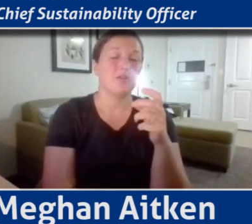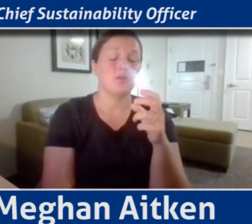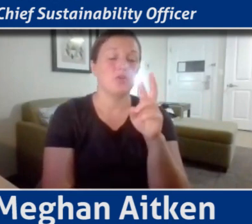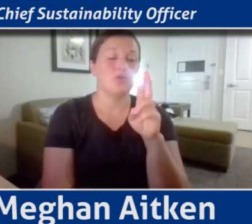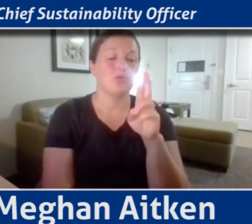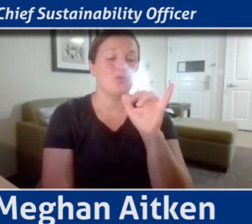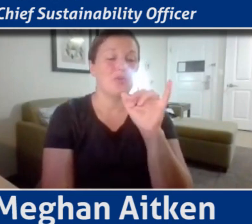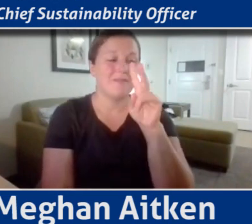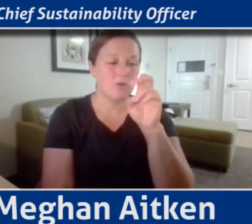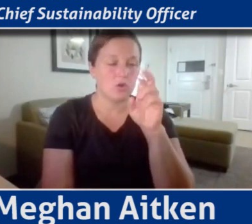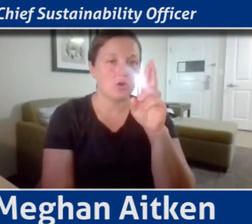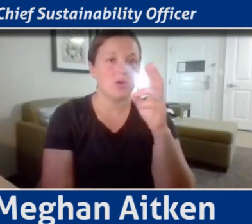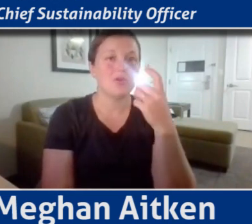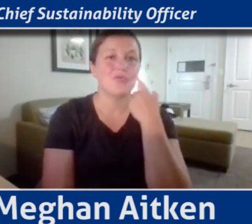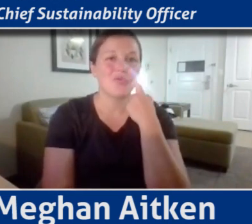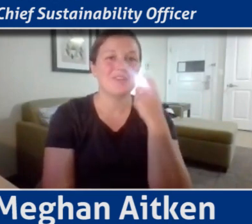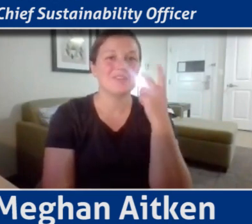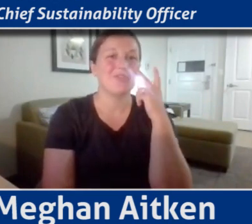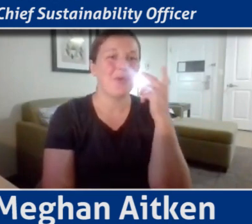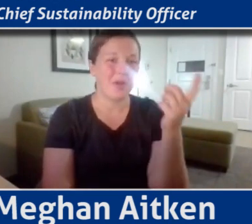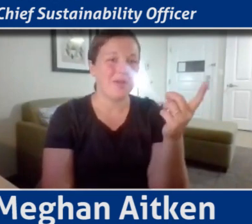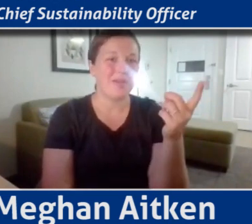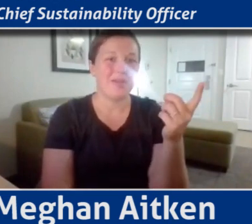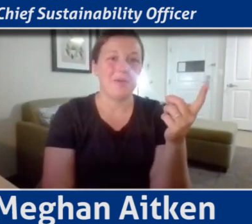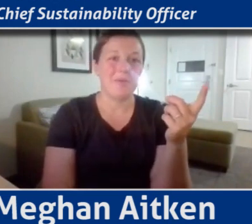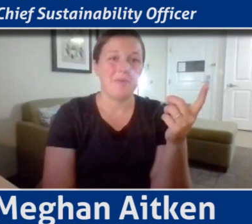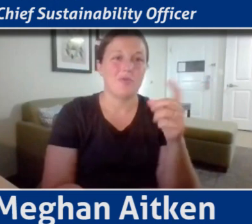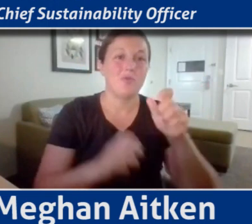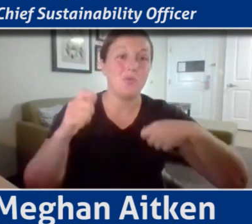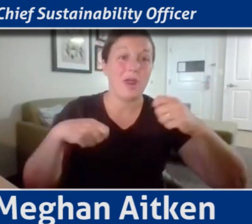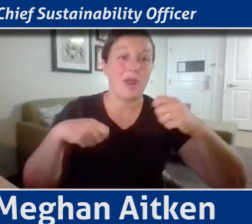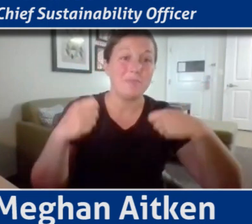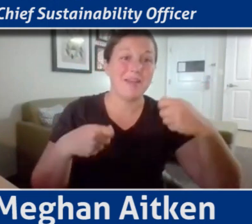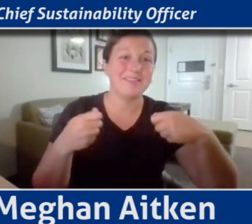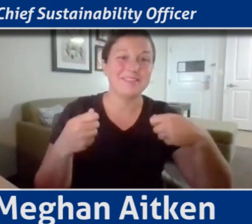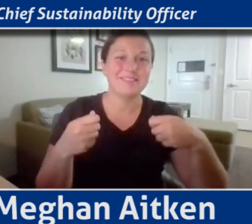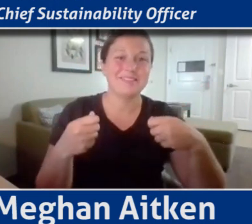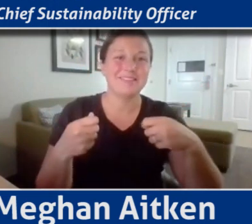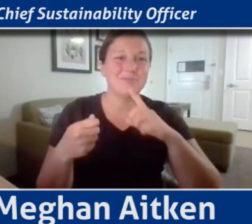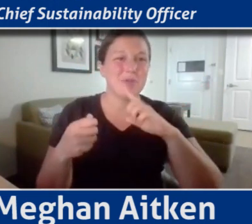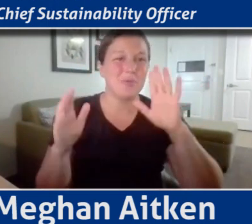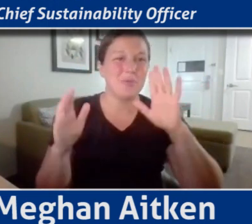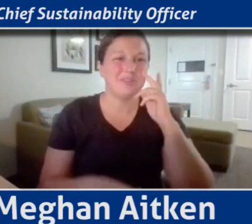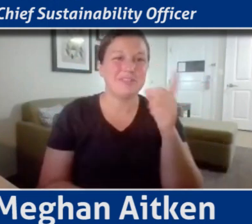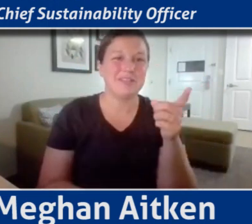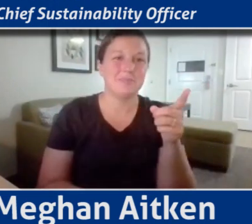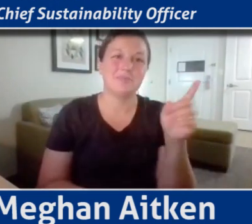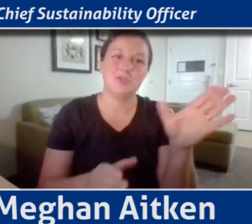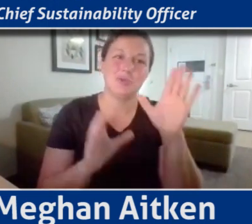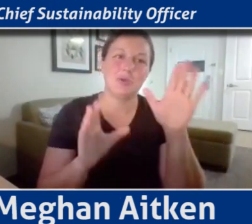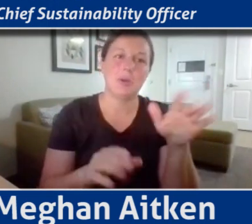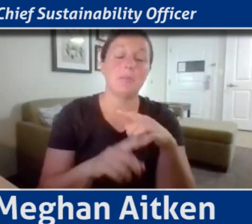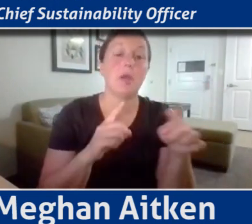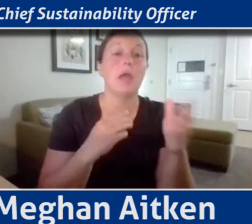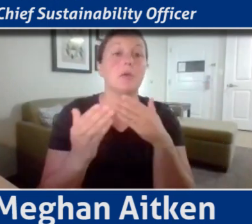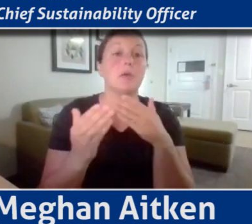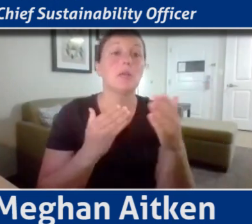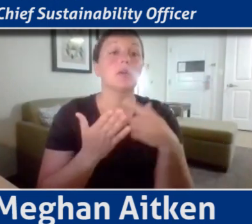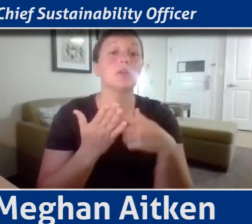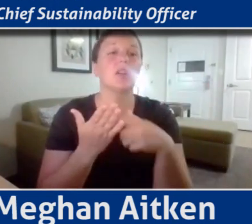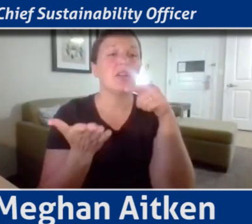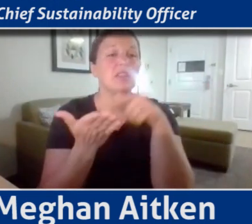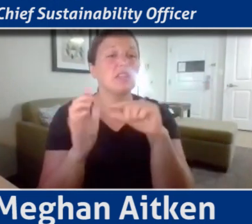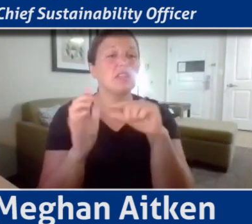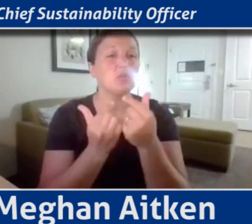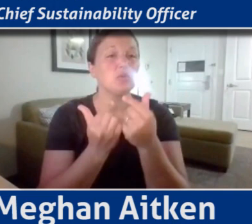doing great. All the zoomies shout out to that whole family. So let's talk about this work, a voluntary local review. I kind of get a similar